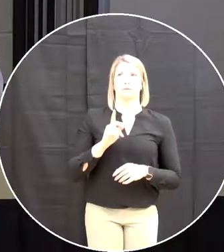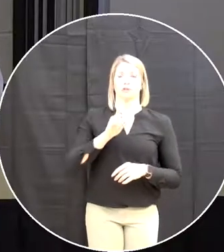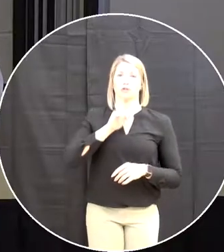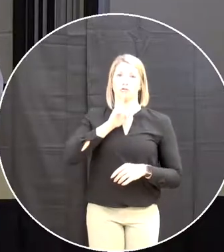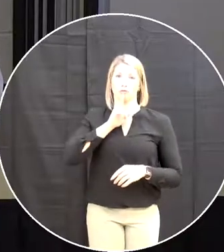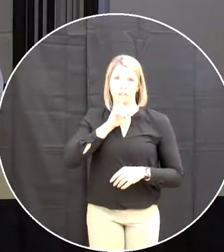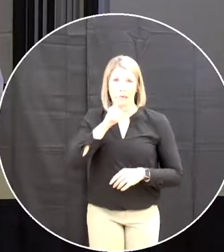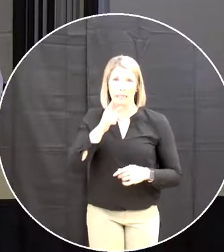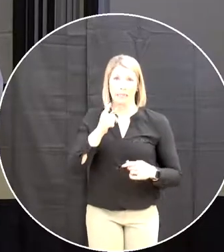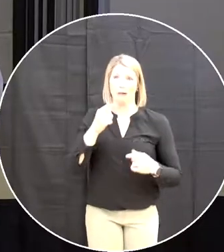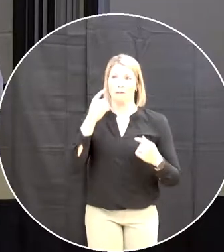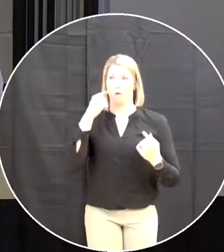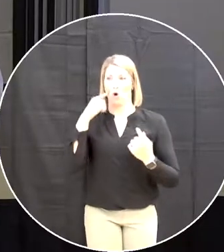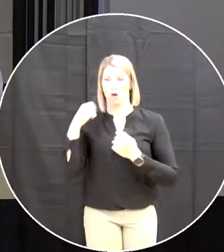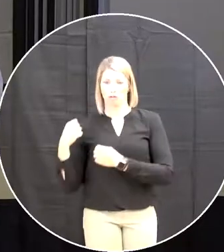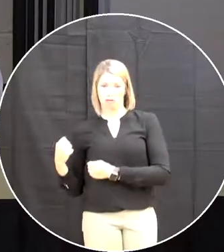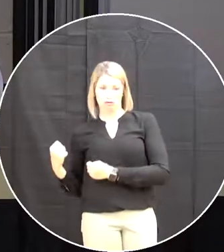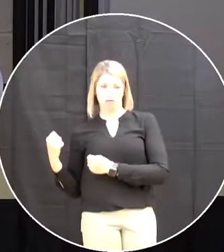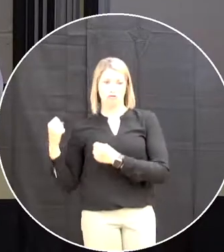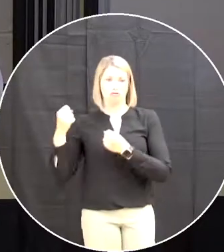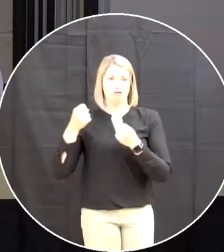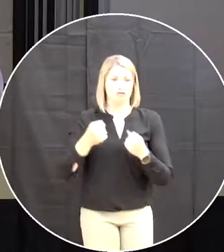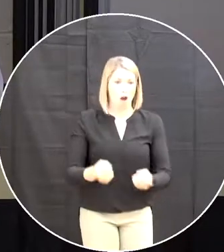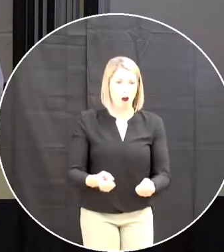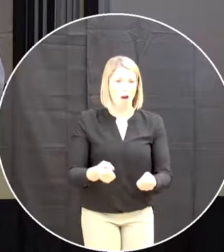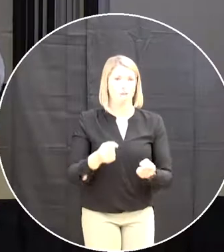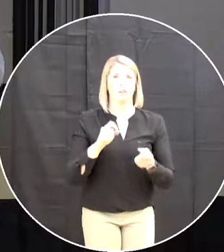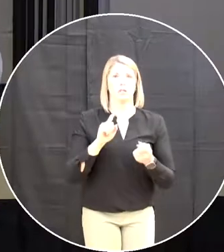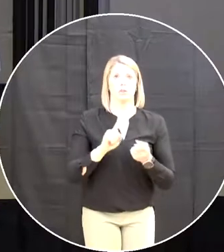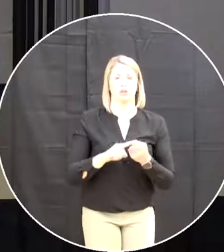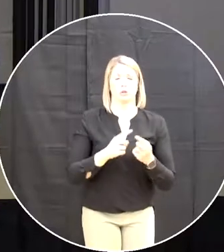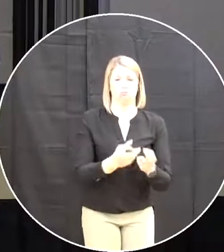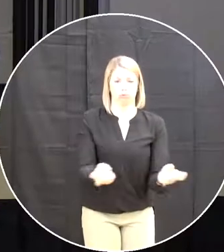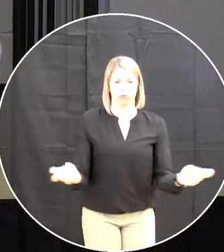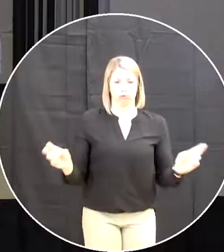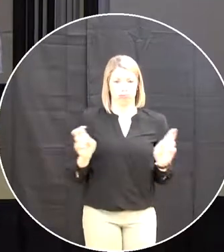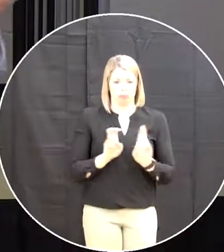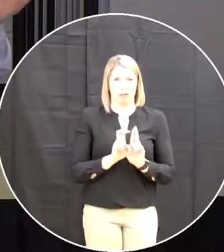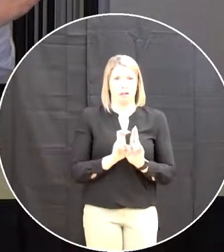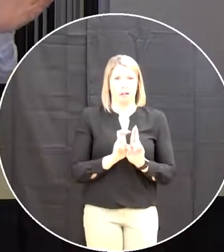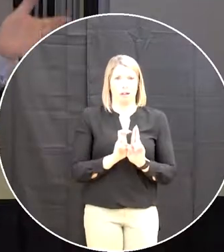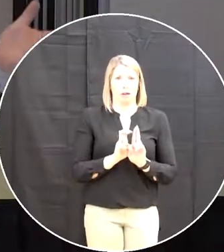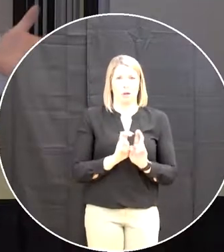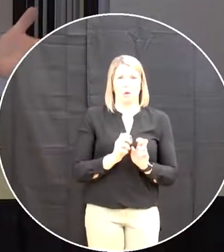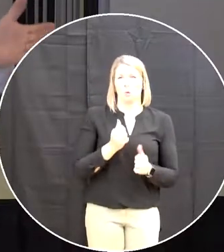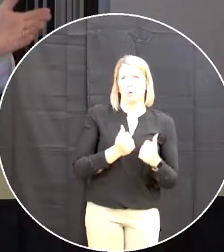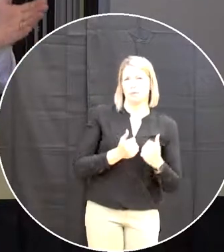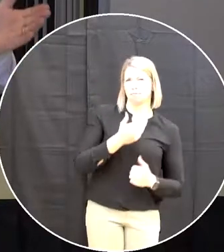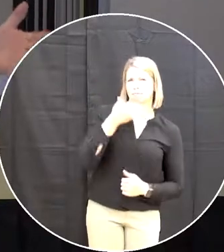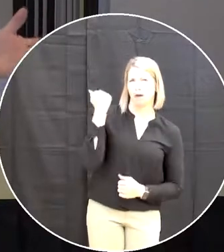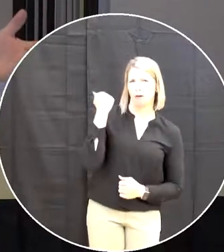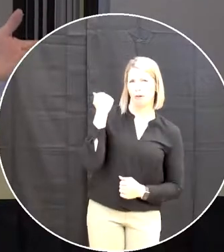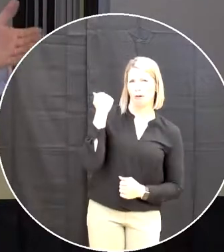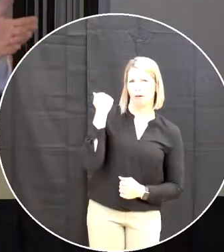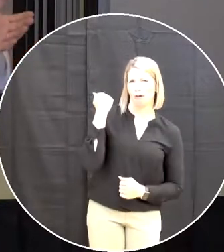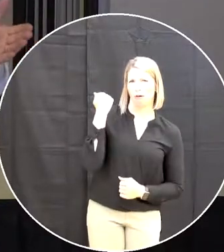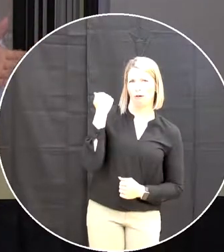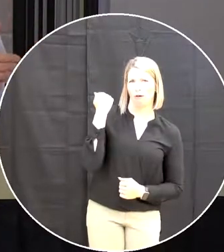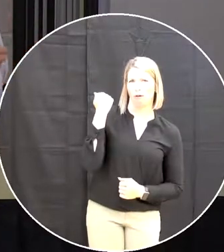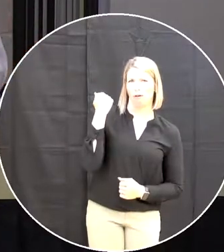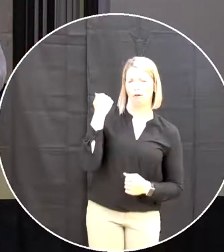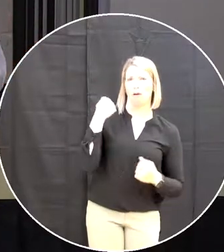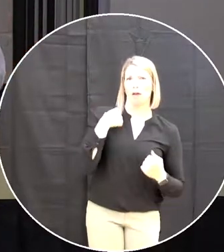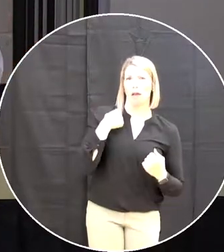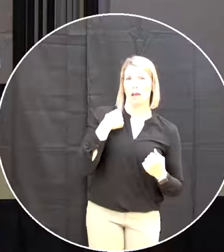this has to be greater than the fiscal reality of accessing a license which the